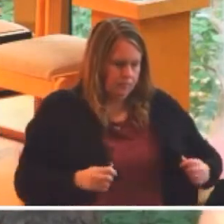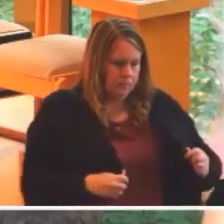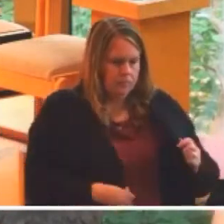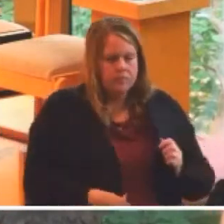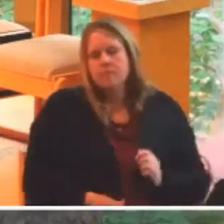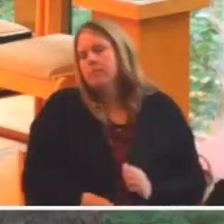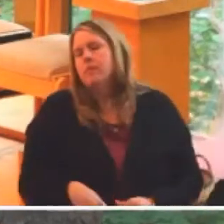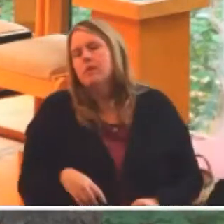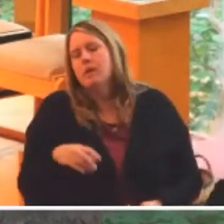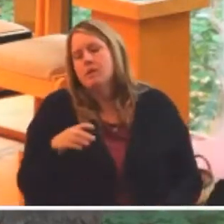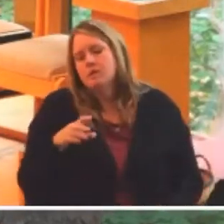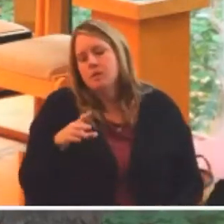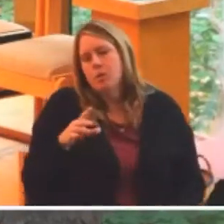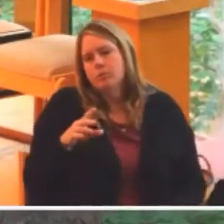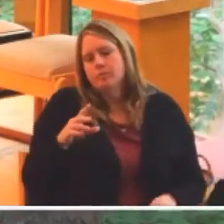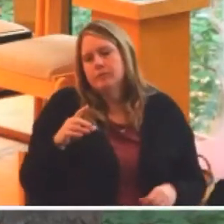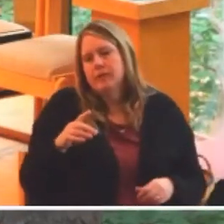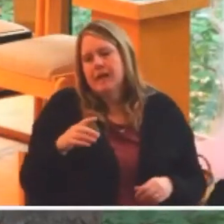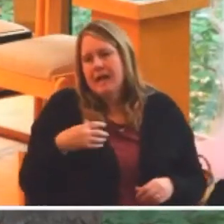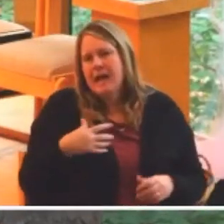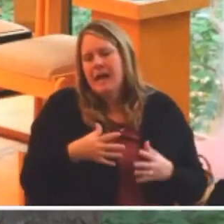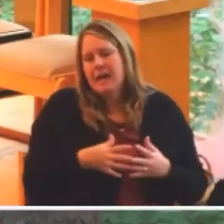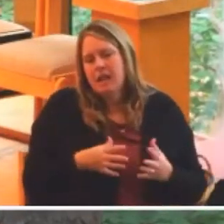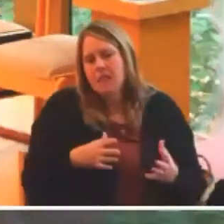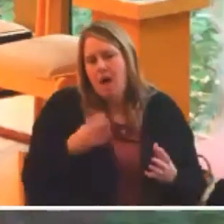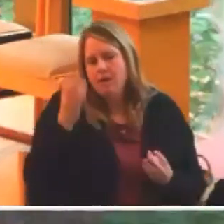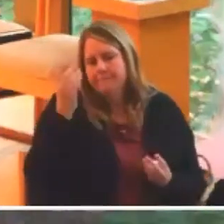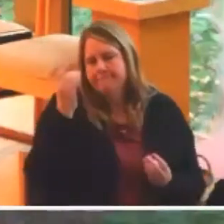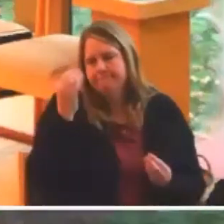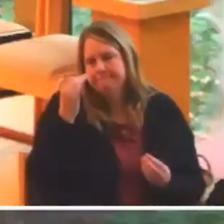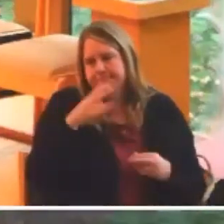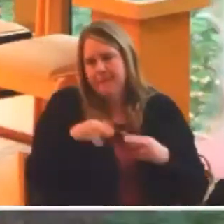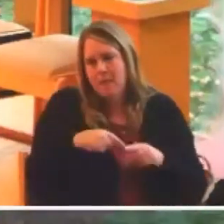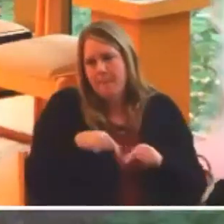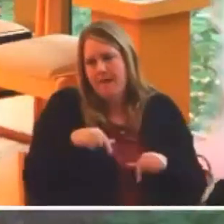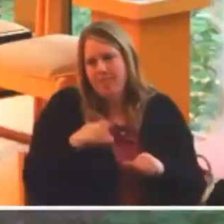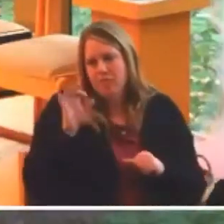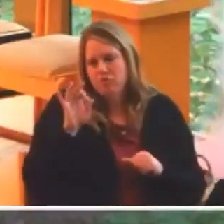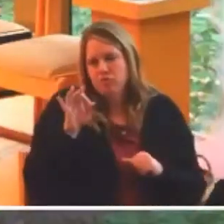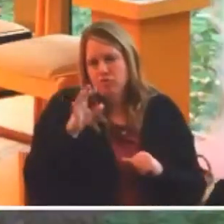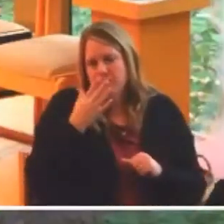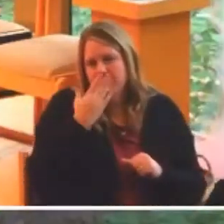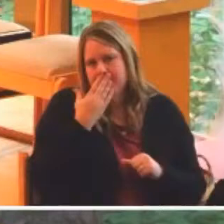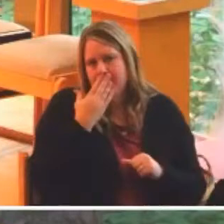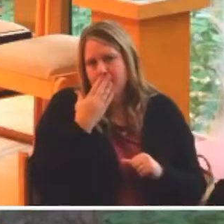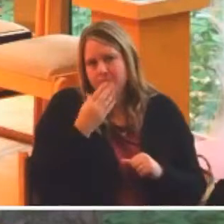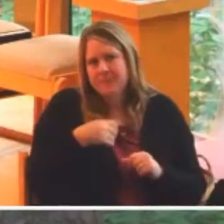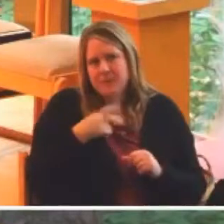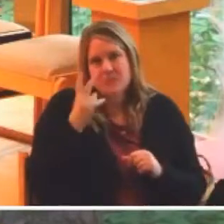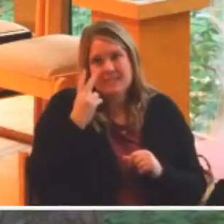a lot of thoughts about this sermon, and I've moved through a lot of different emotions, so we'll see what happens this morning.